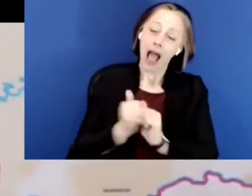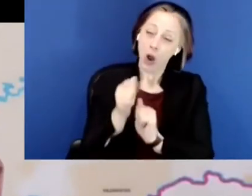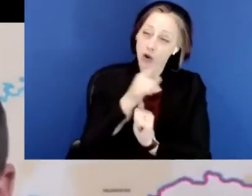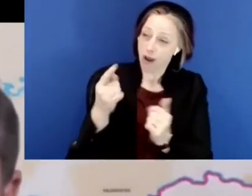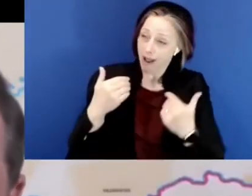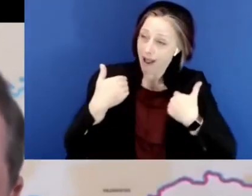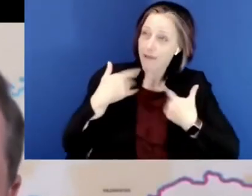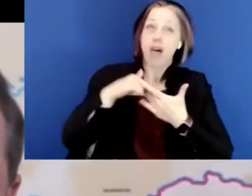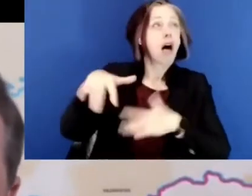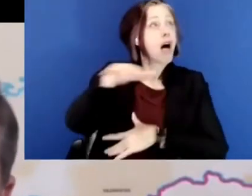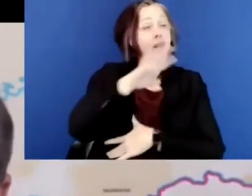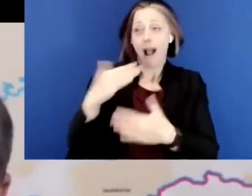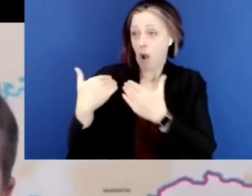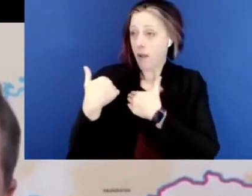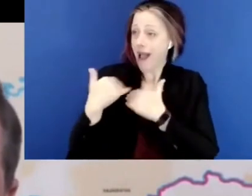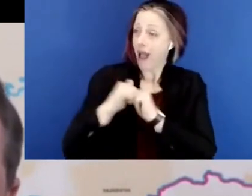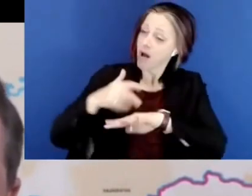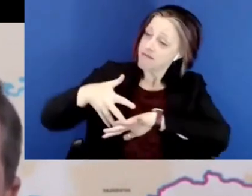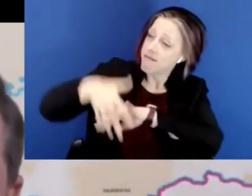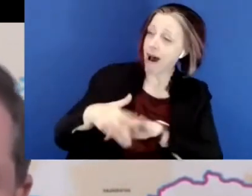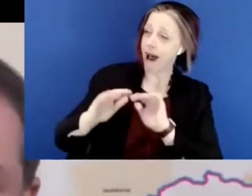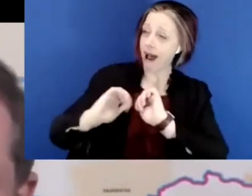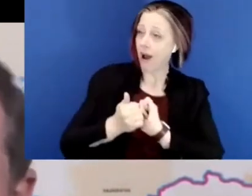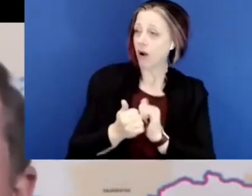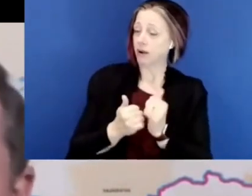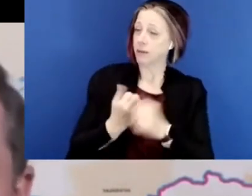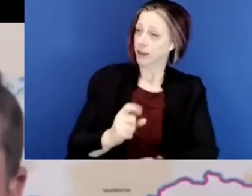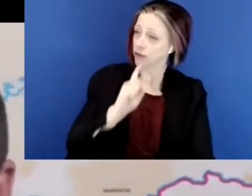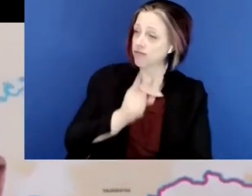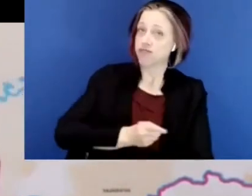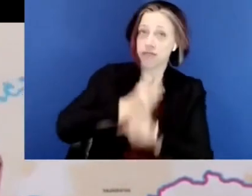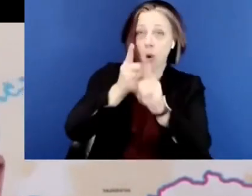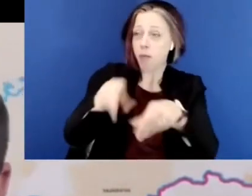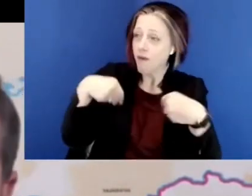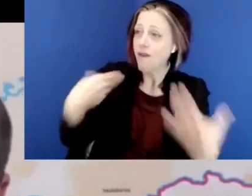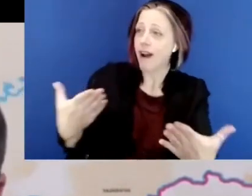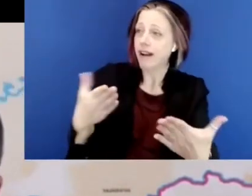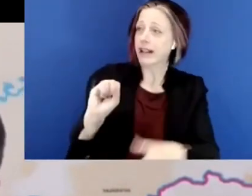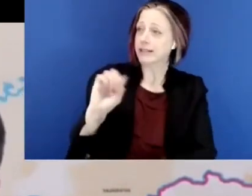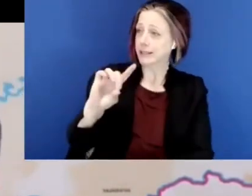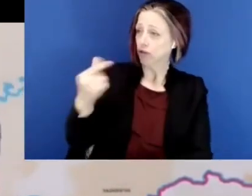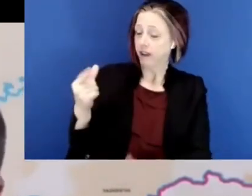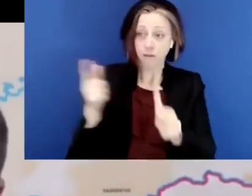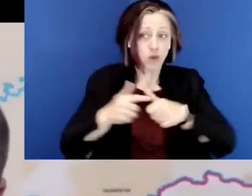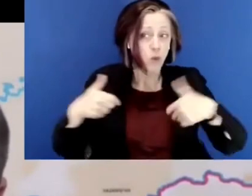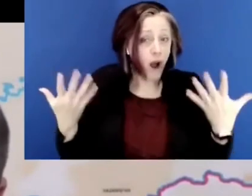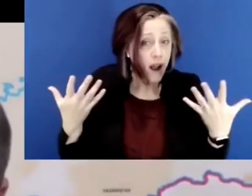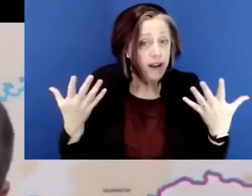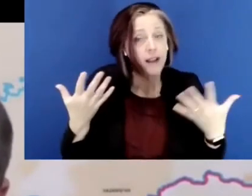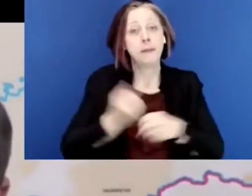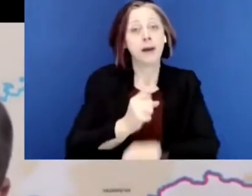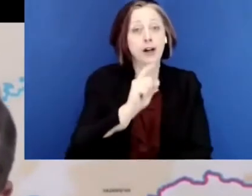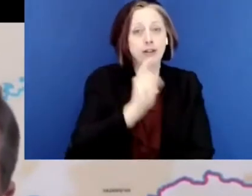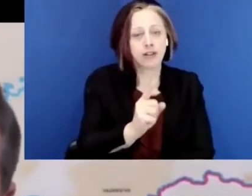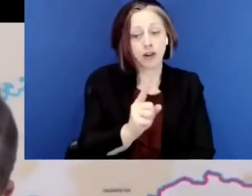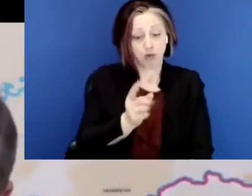And, and I think the way in which you get social accountability to be embedded into making sure that that we deliver on the SDGs